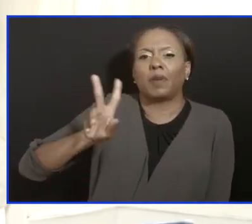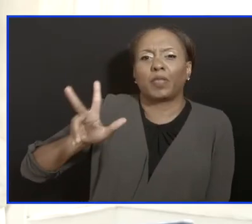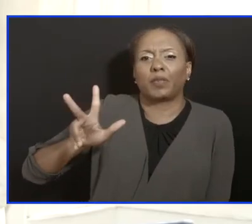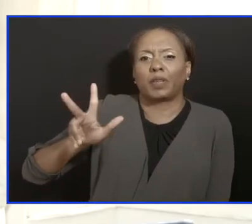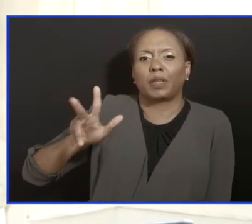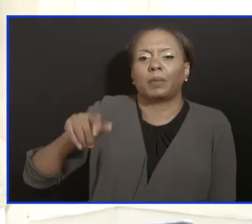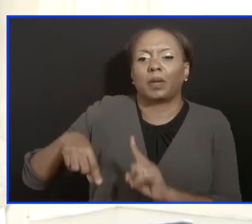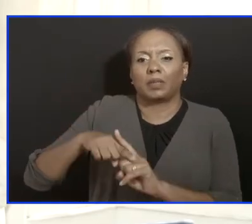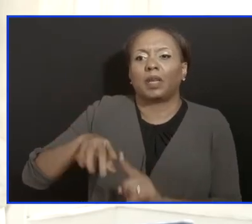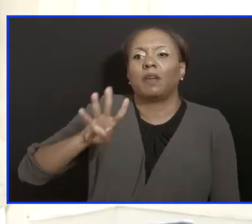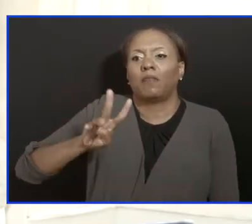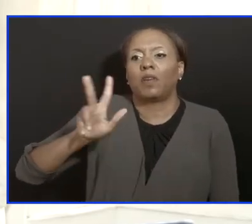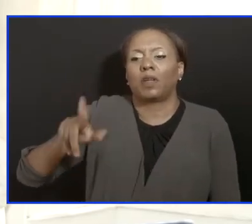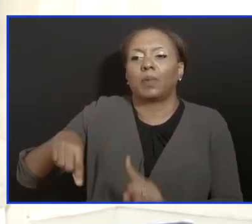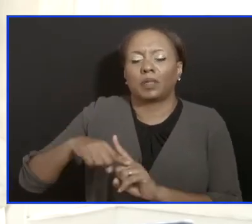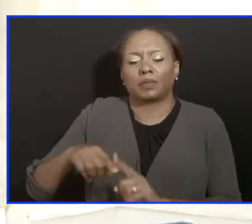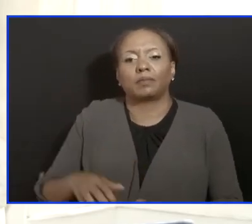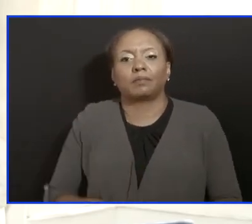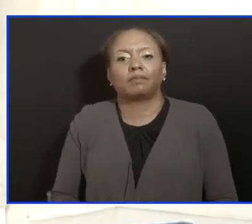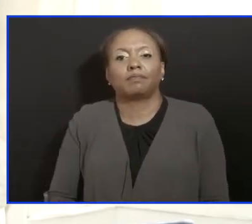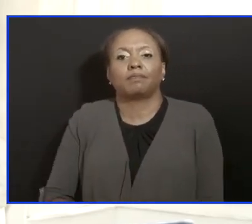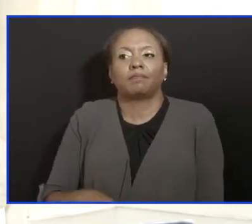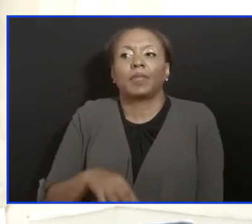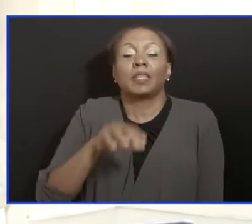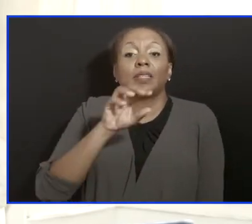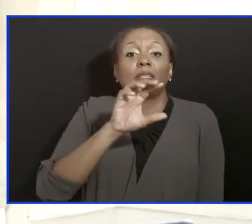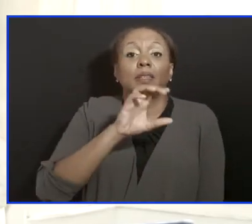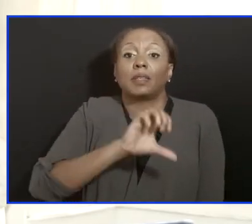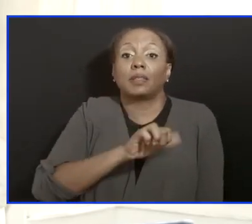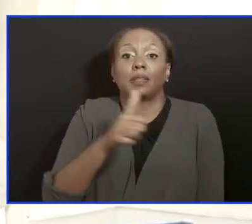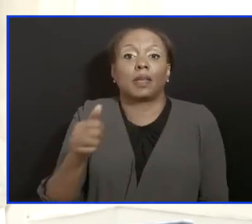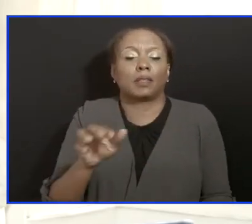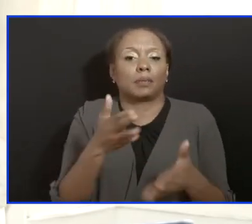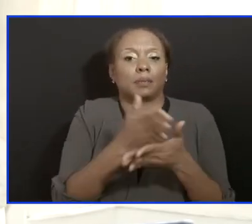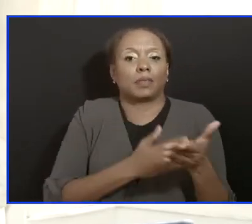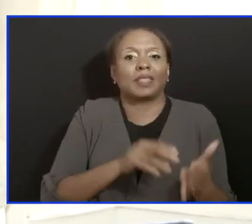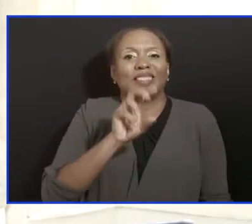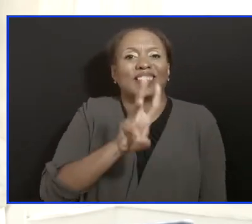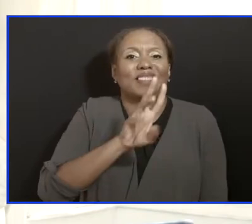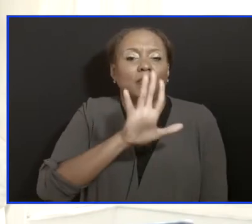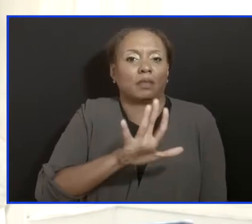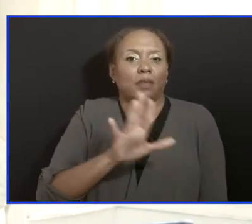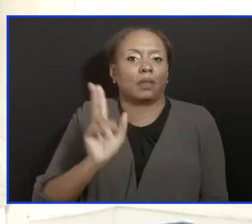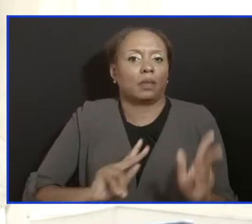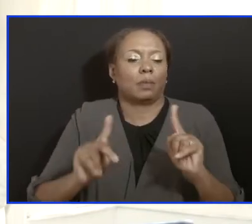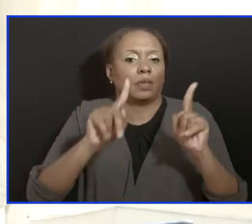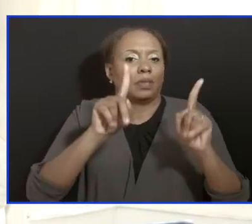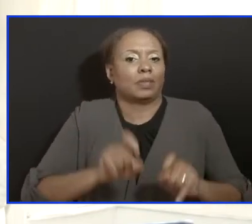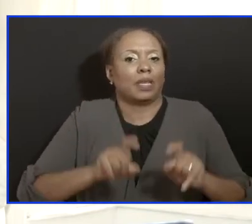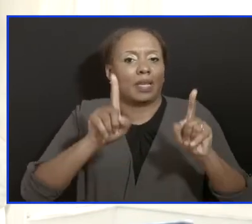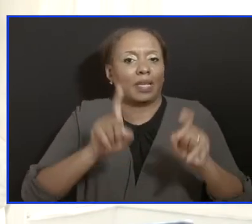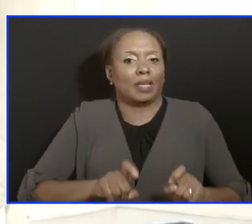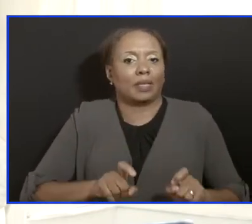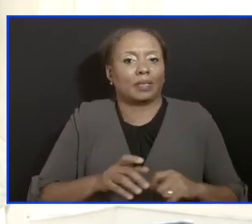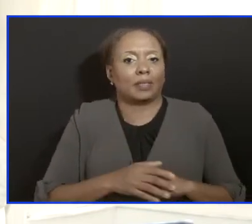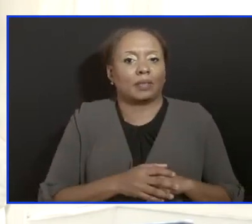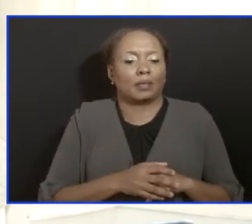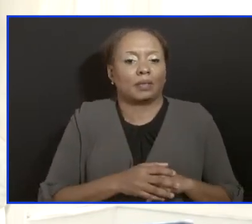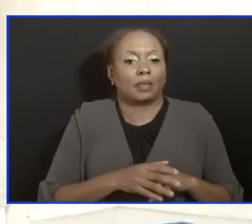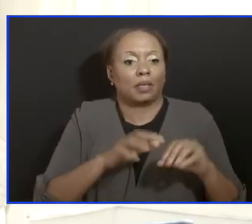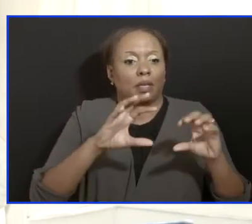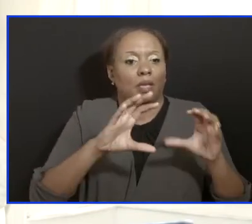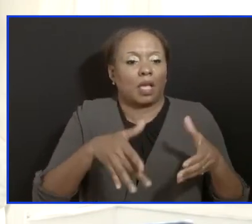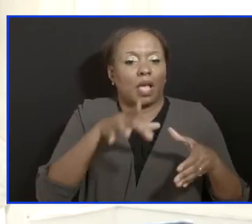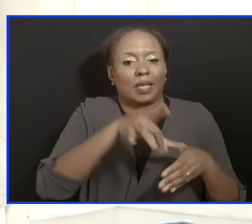Of the C ward of a total of 65 patients tested as a result of contact tracing, 64 of